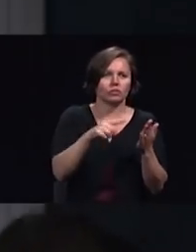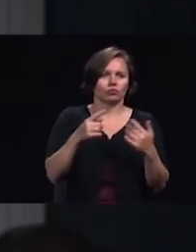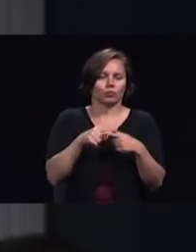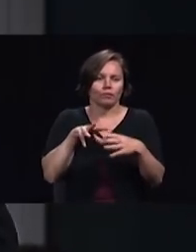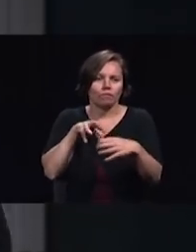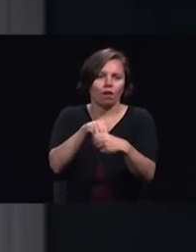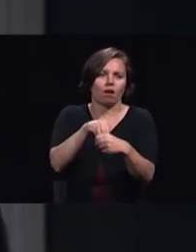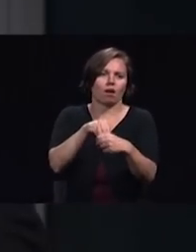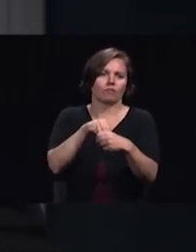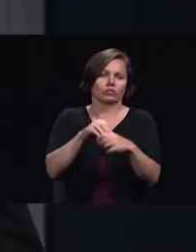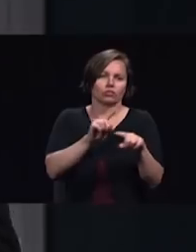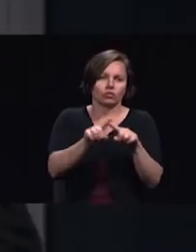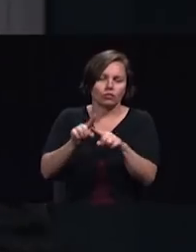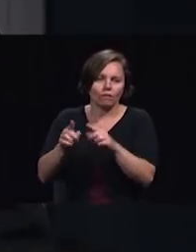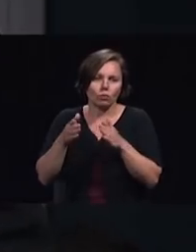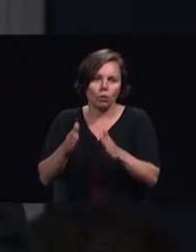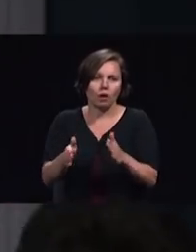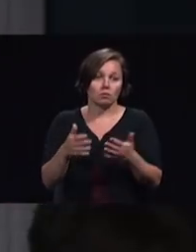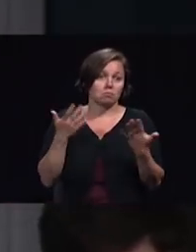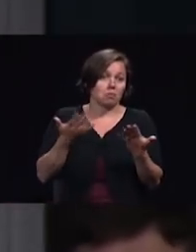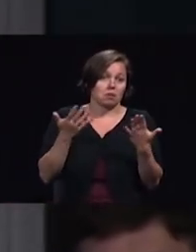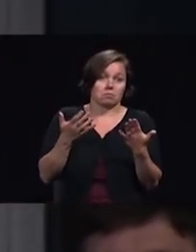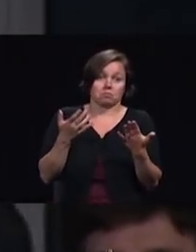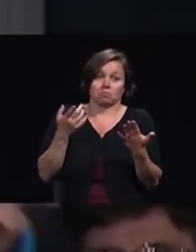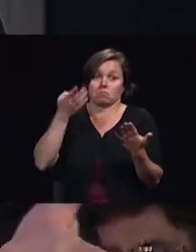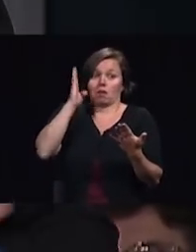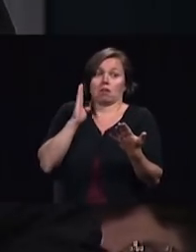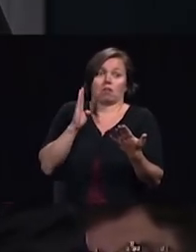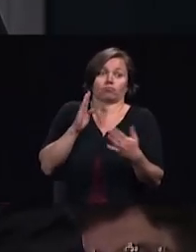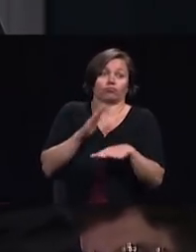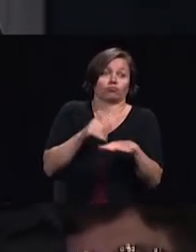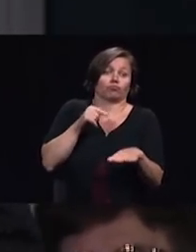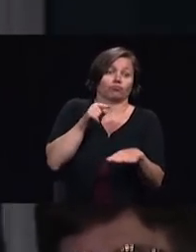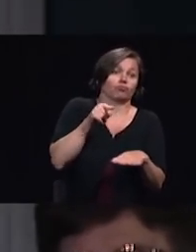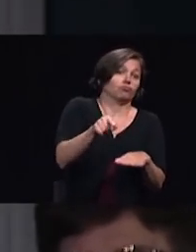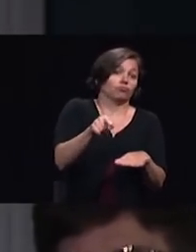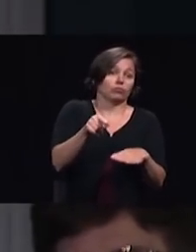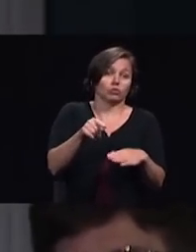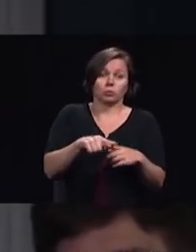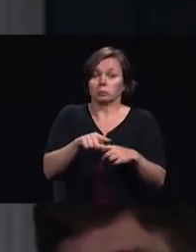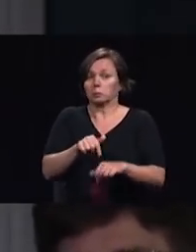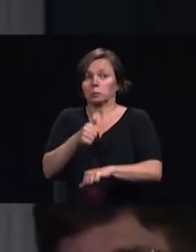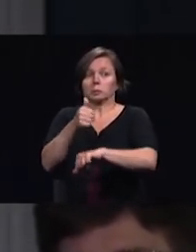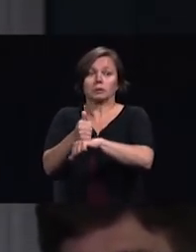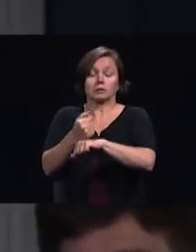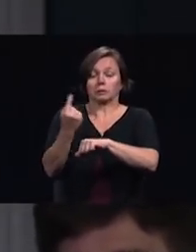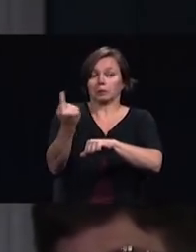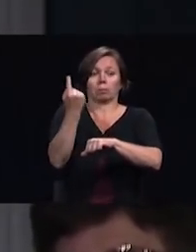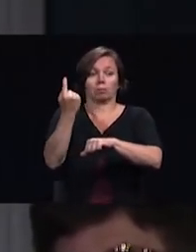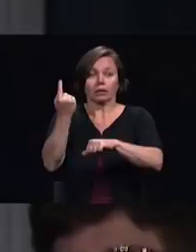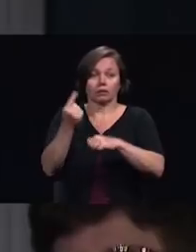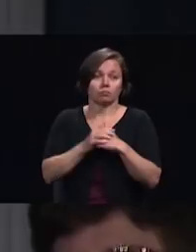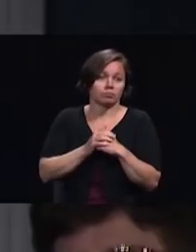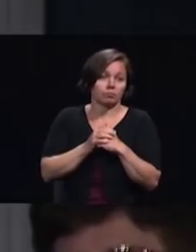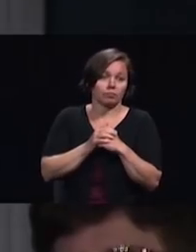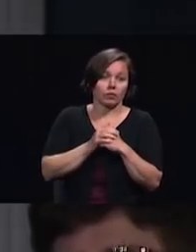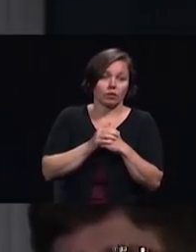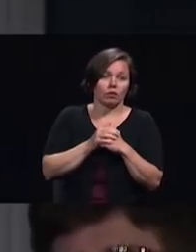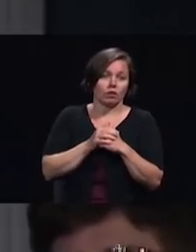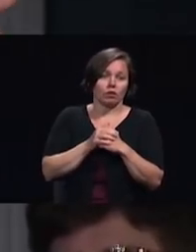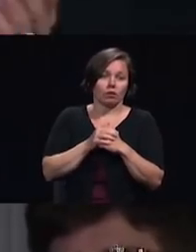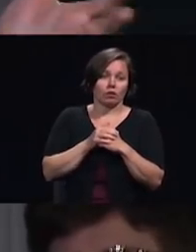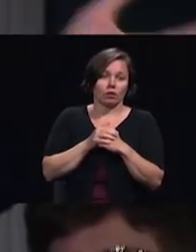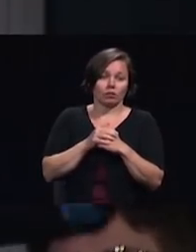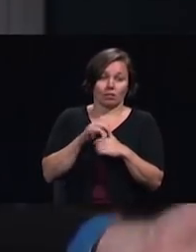maybe God is calling you to raise something up but we as an Adventist family have our Adventist volunteer services one year in